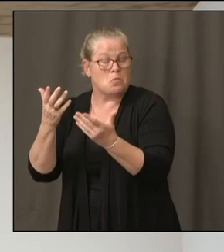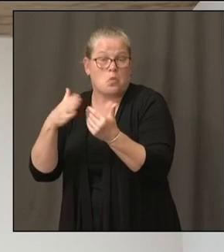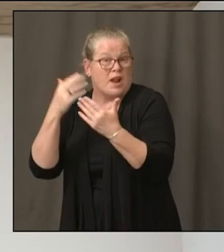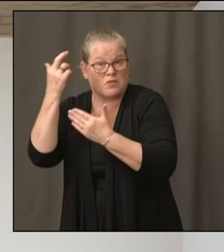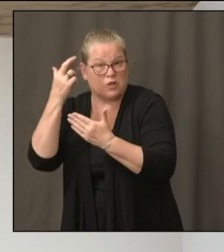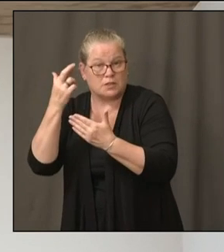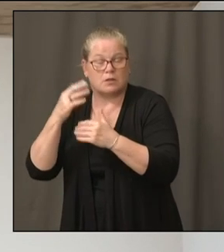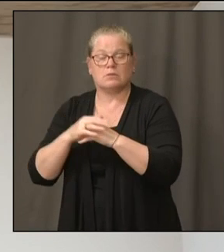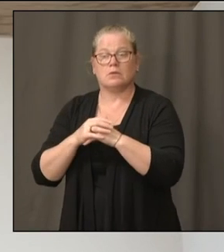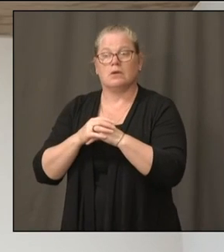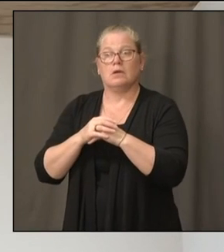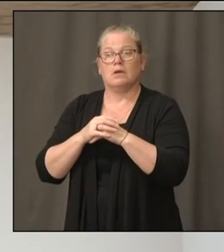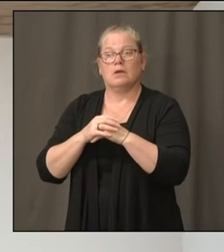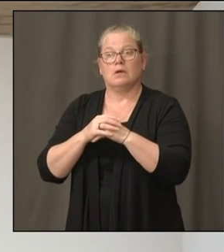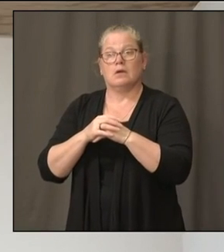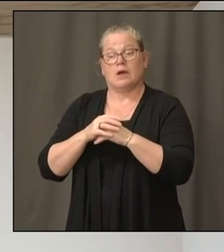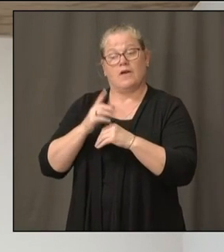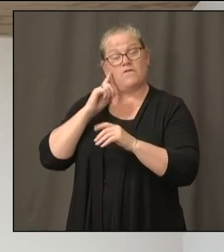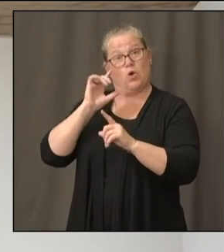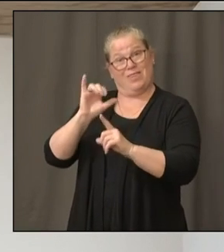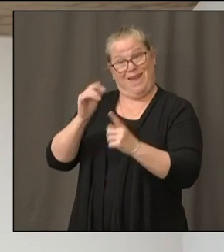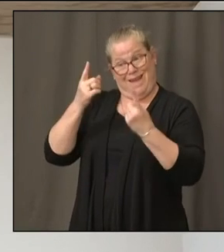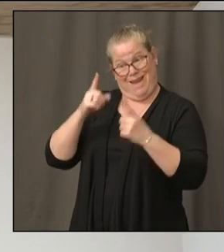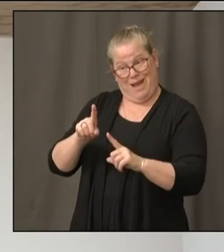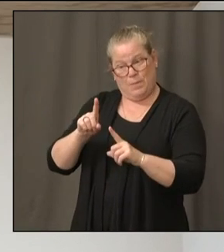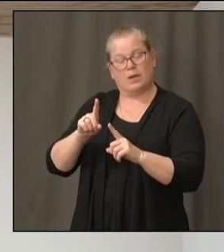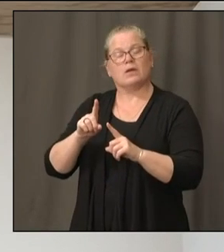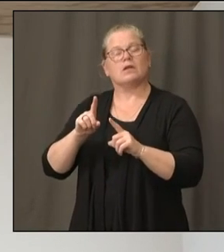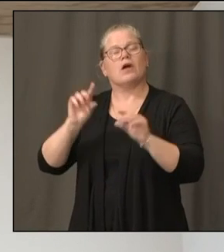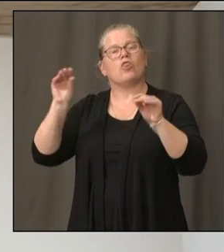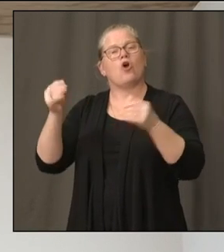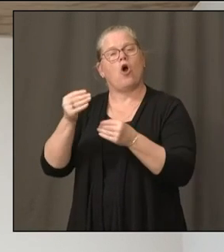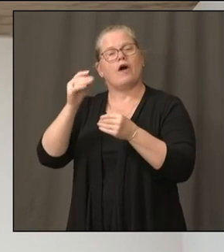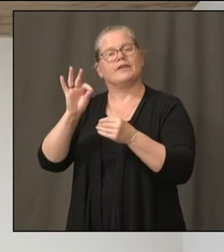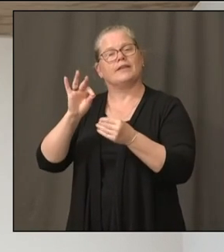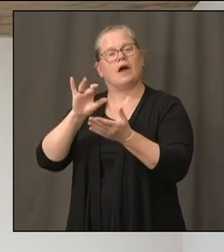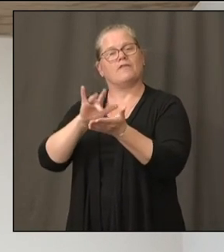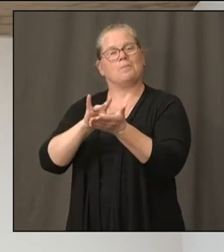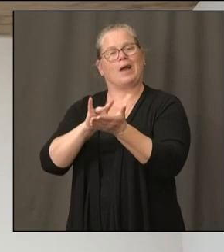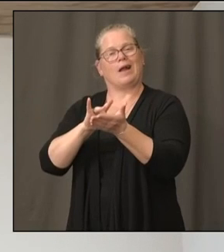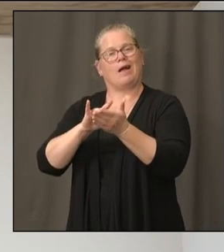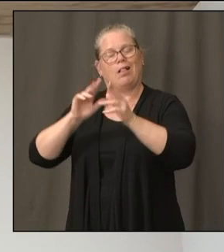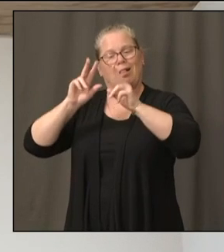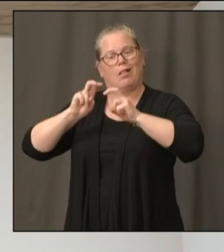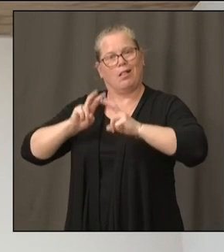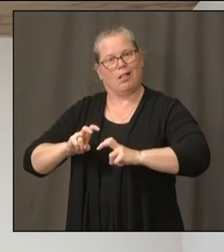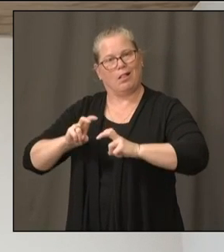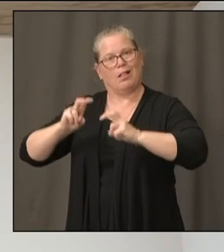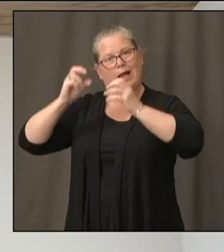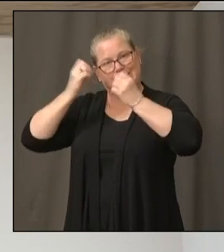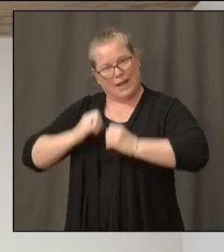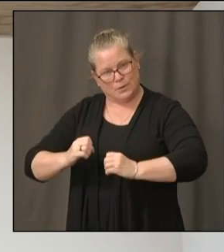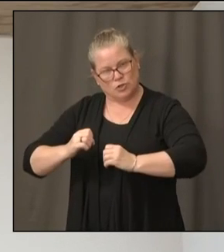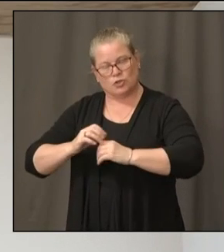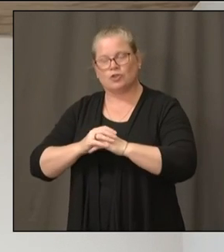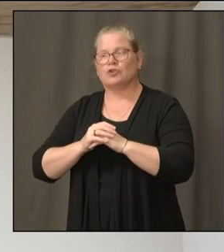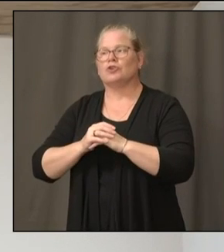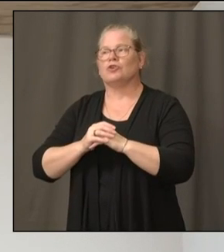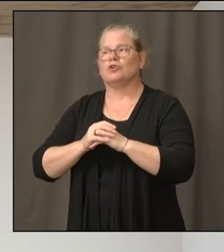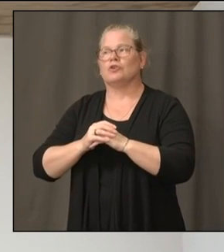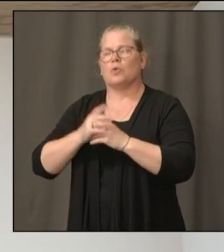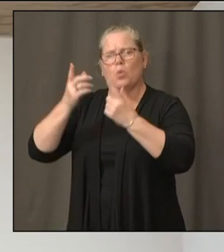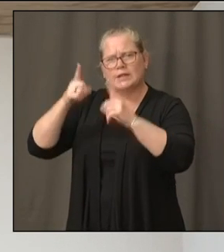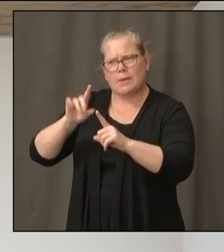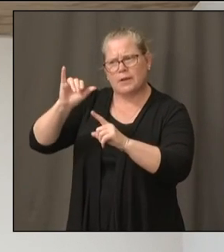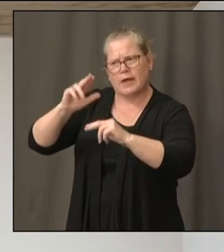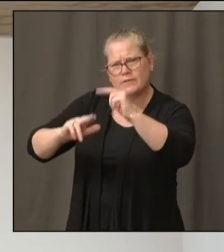determined, based on the symptoms and what was going on in the facility, for example, that